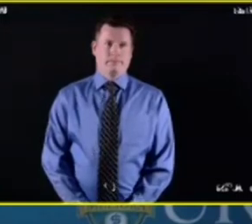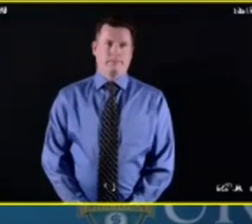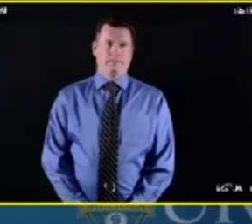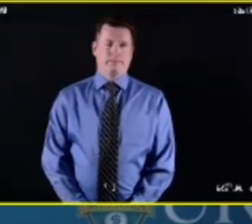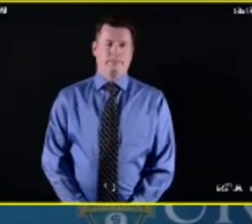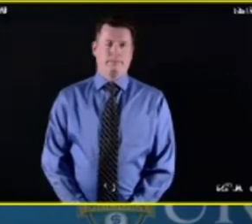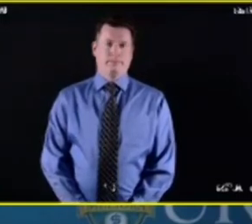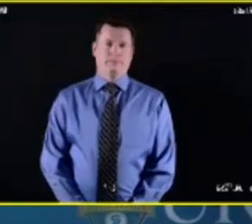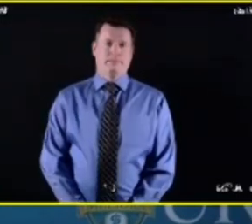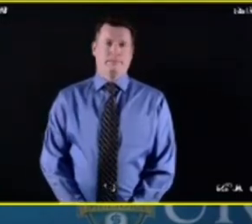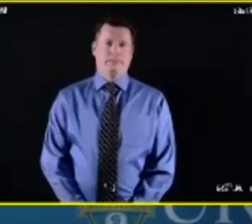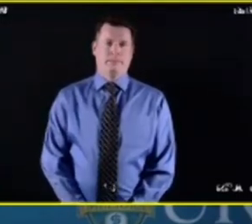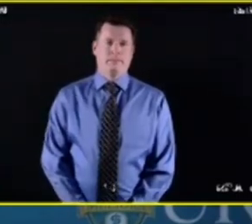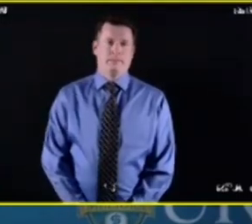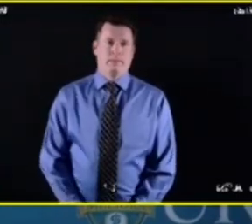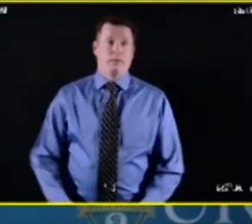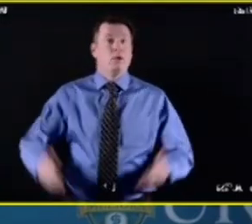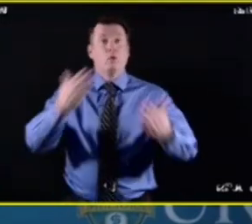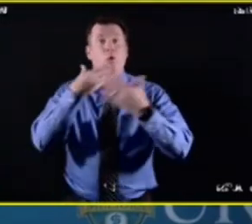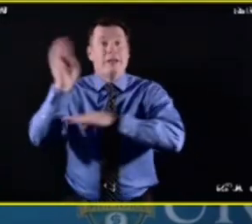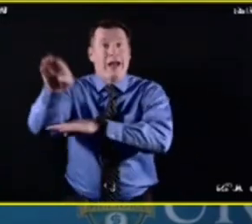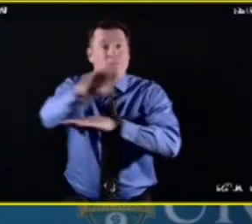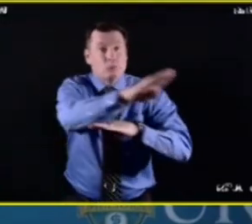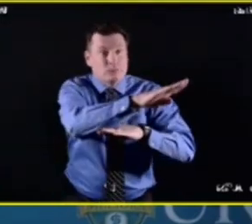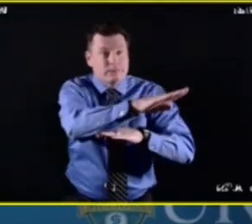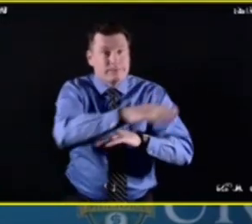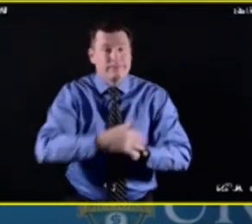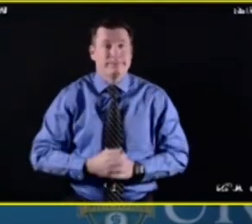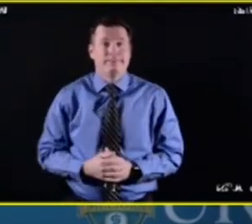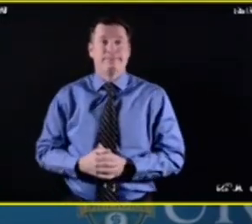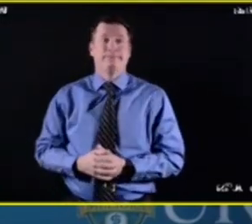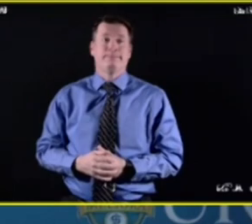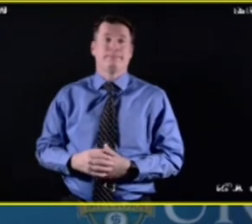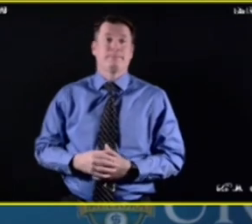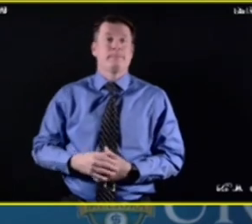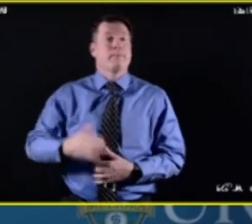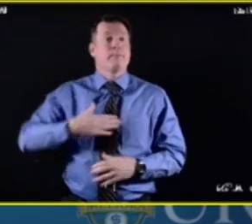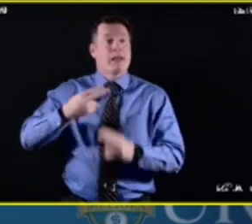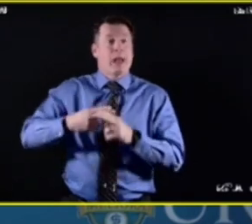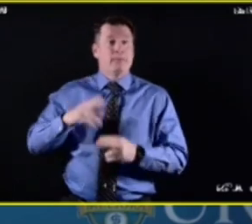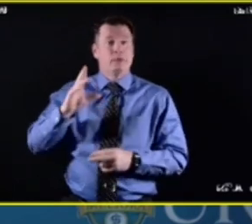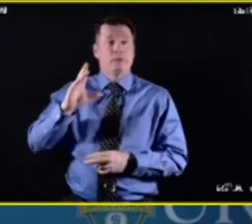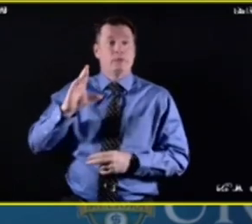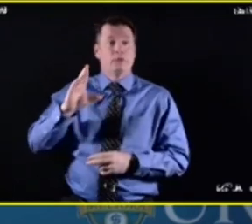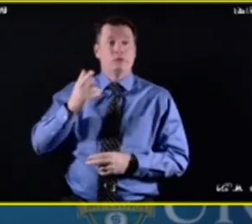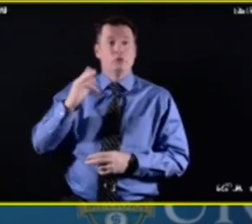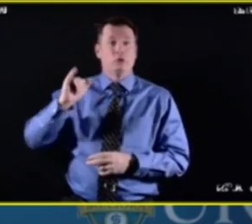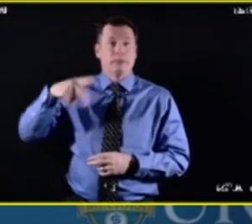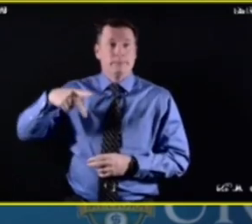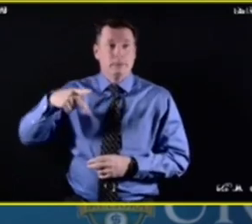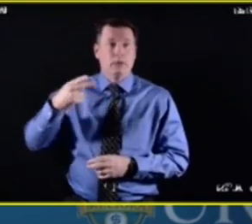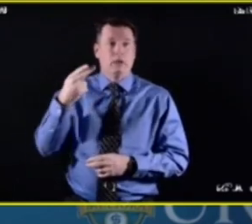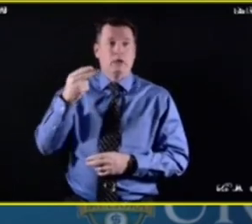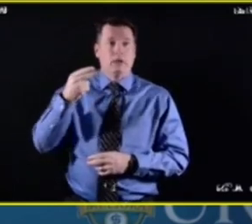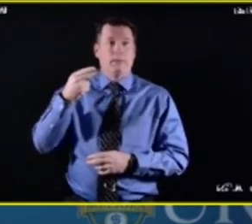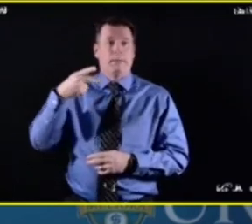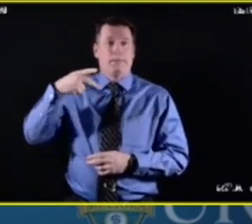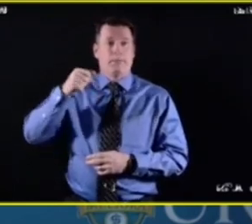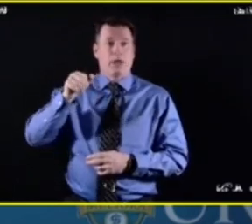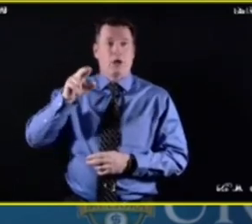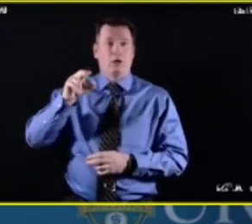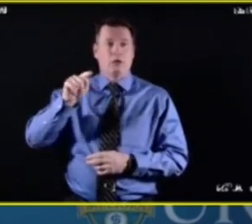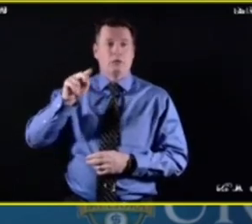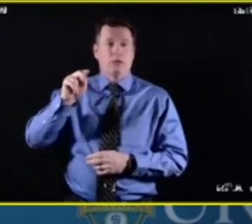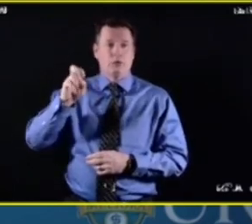Good afternoon everyone. My name is Chip Hartner and I am echoing as the Assistant